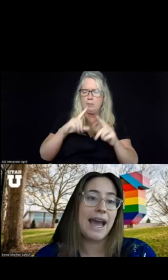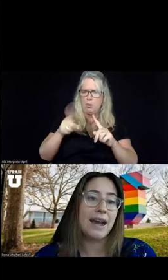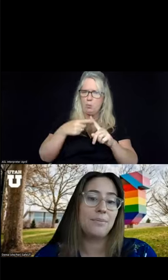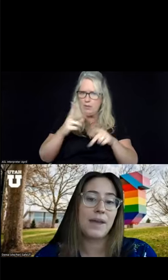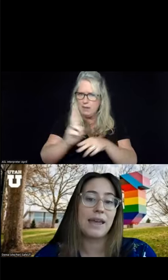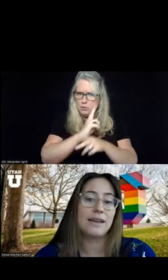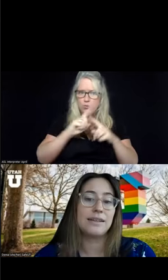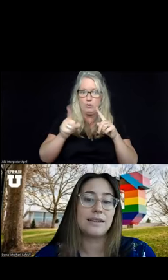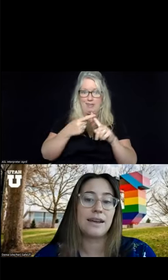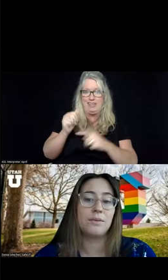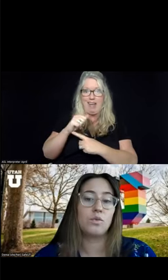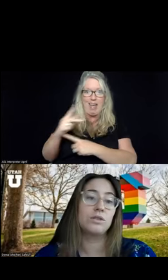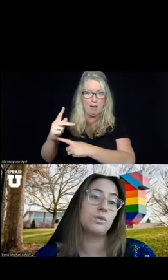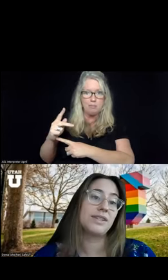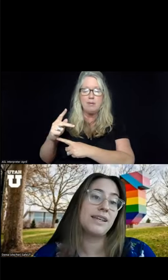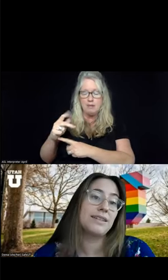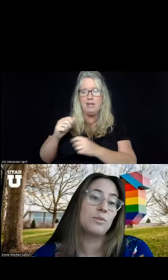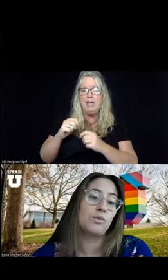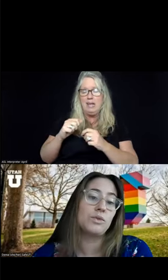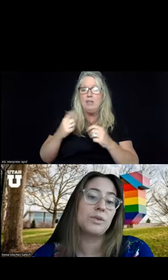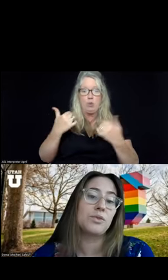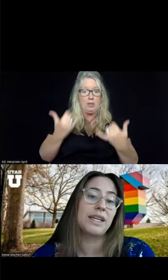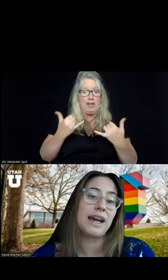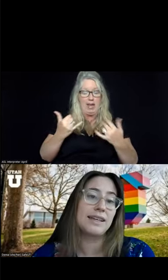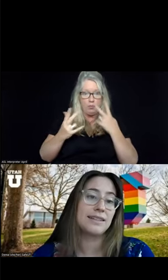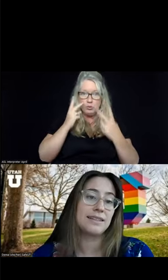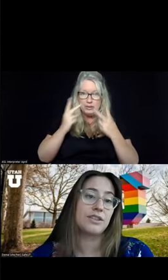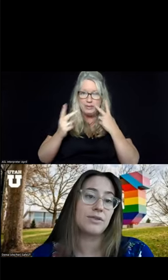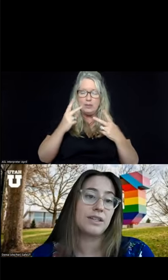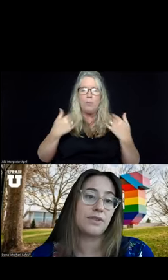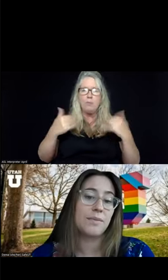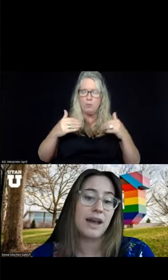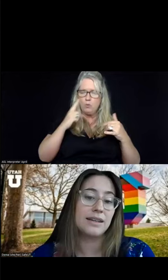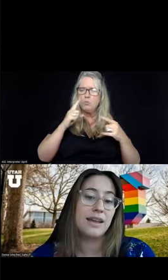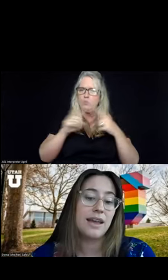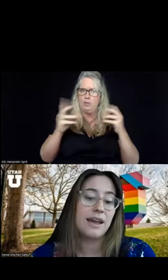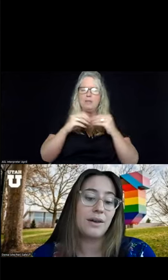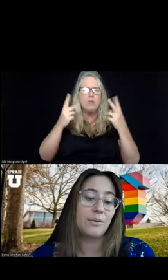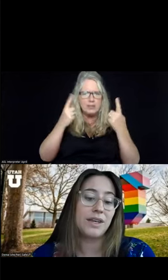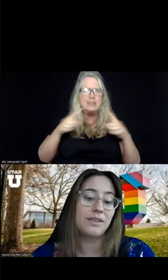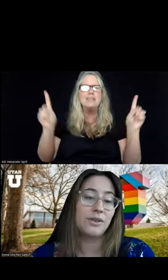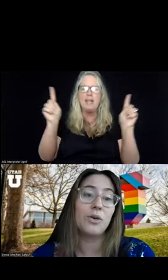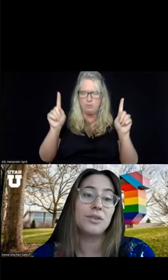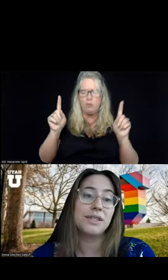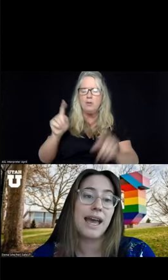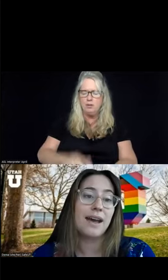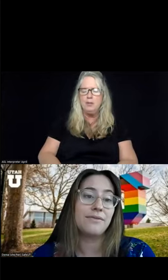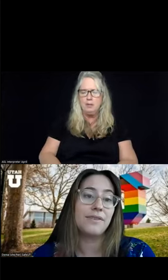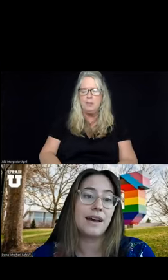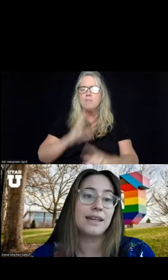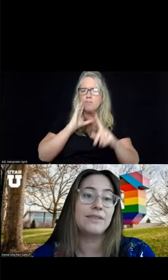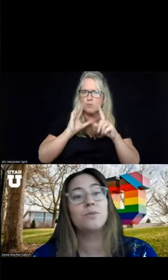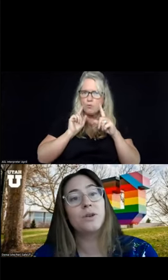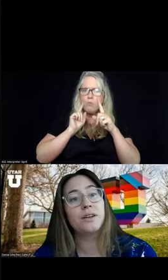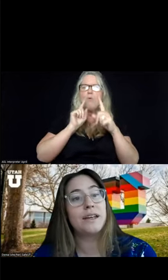the app? And we're seeing some really high success rates from that with goals to